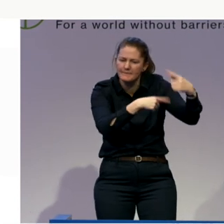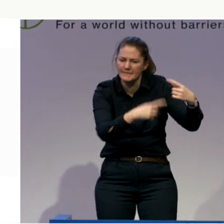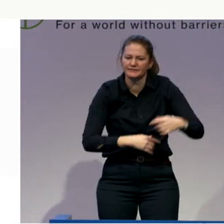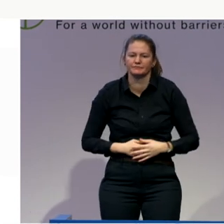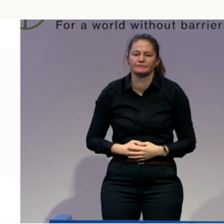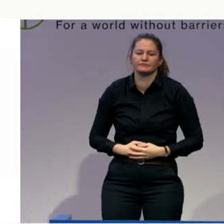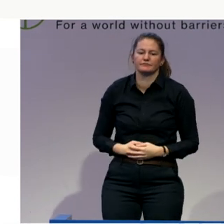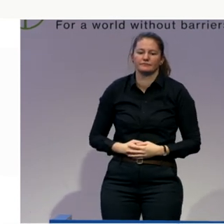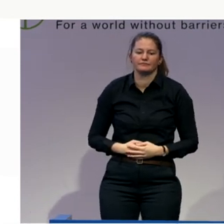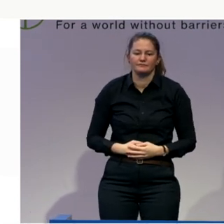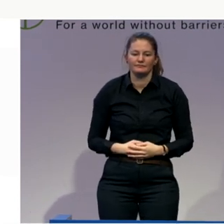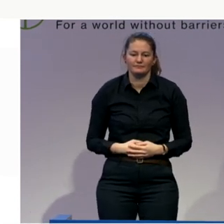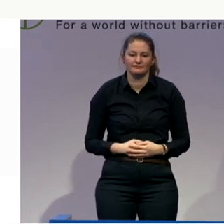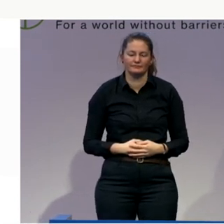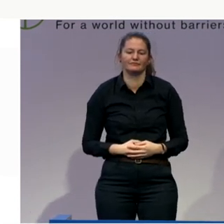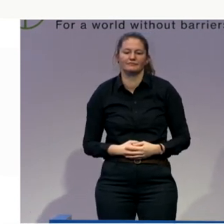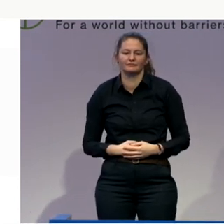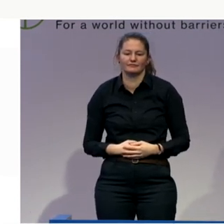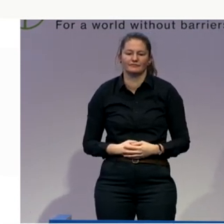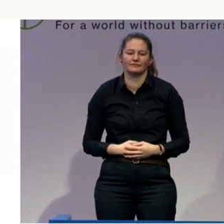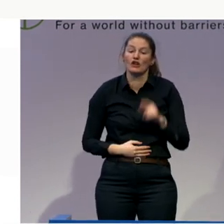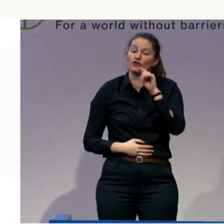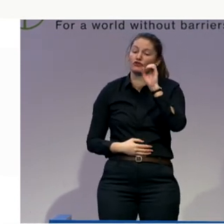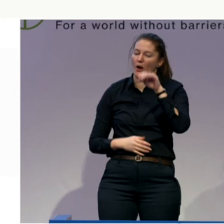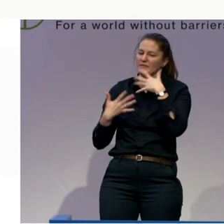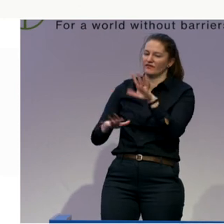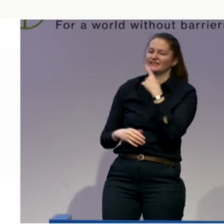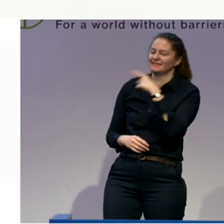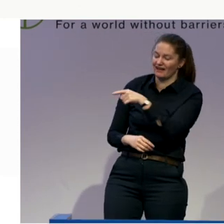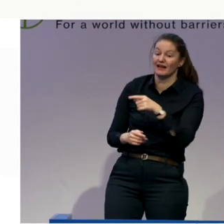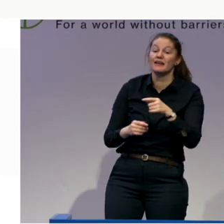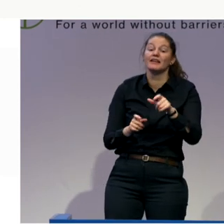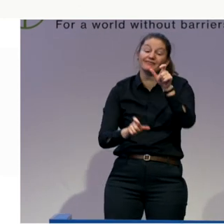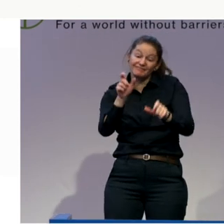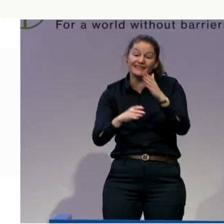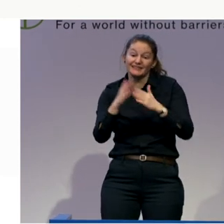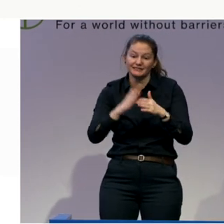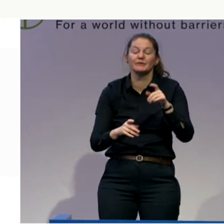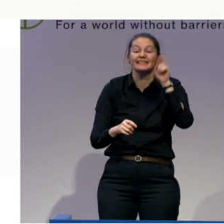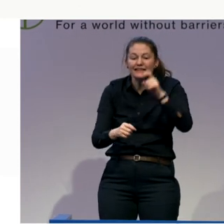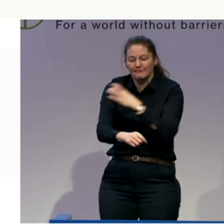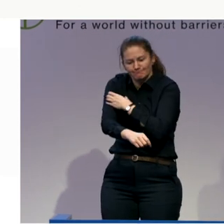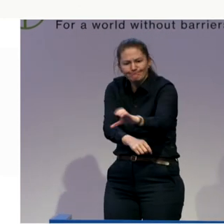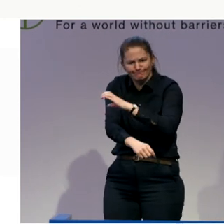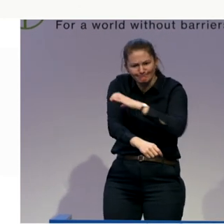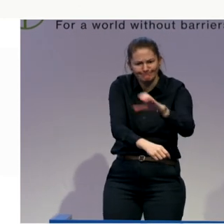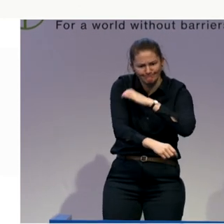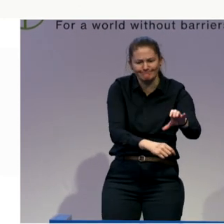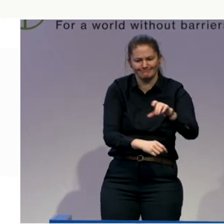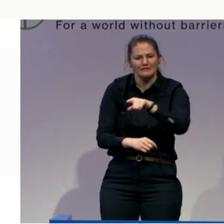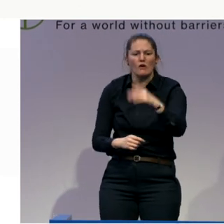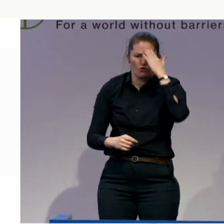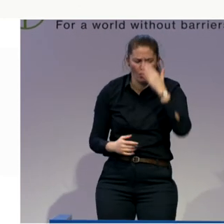learning people and to empower people to be their own, to be the boss, to be